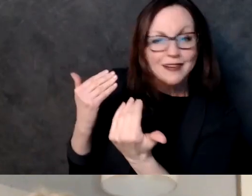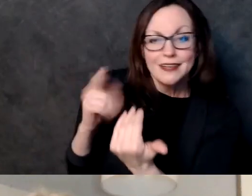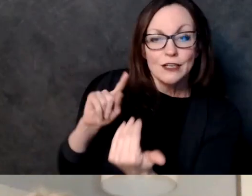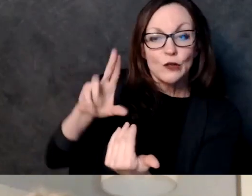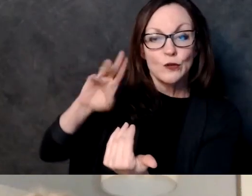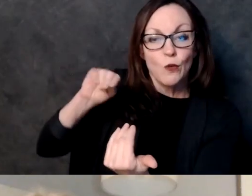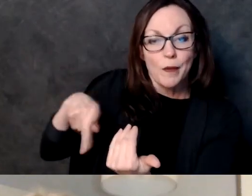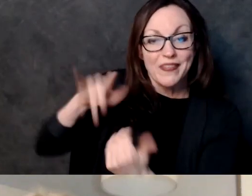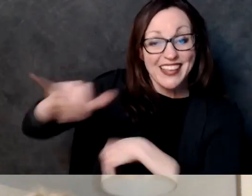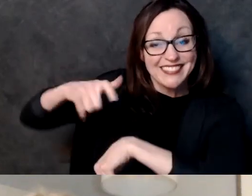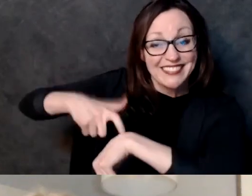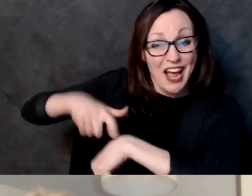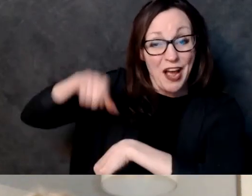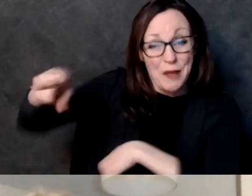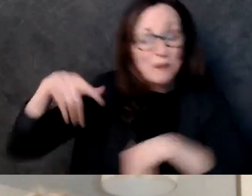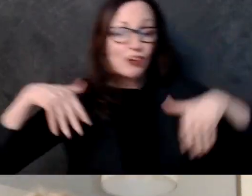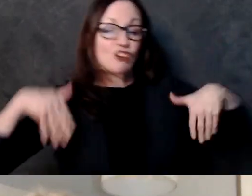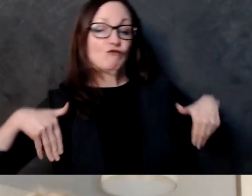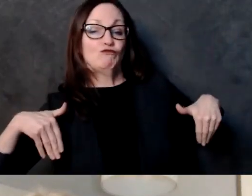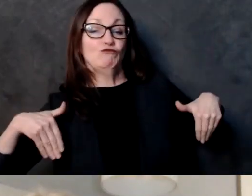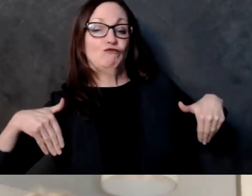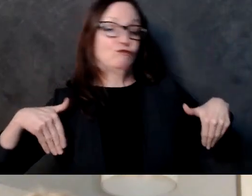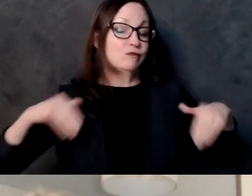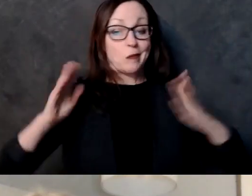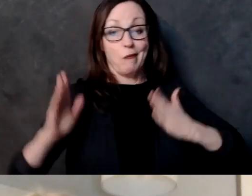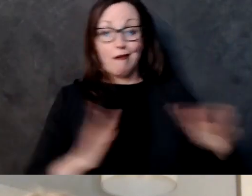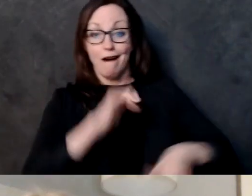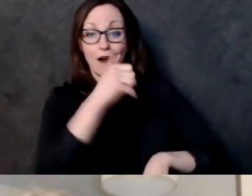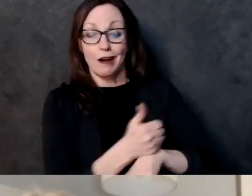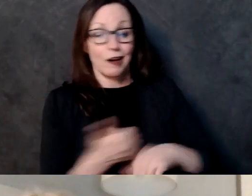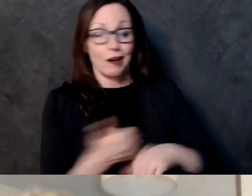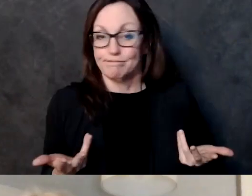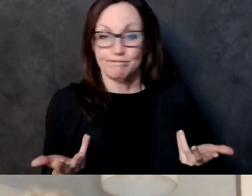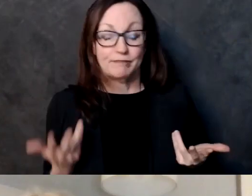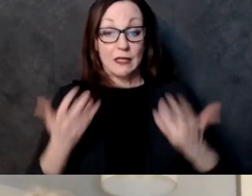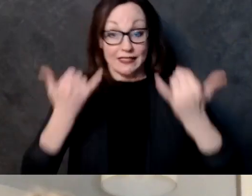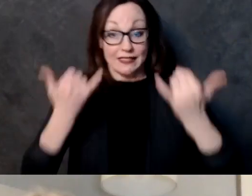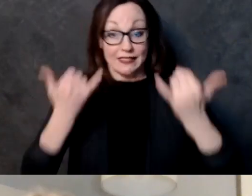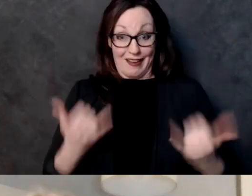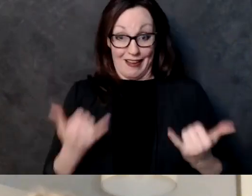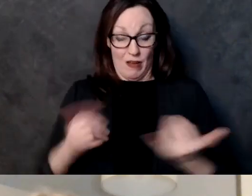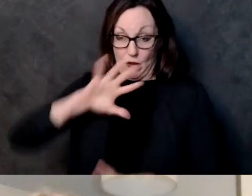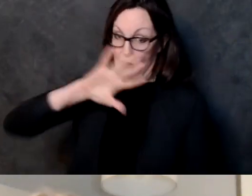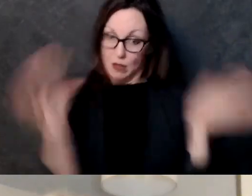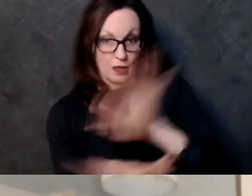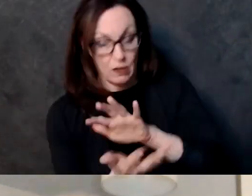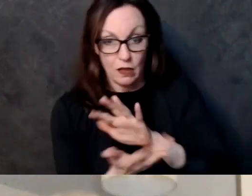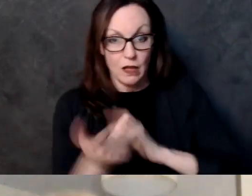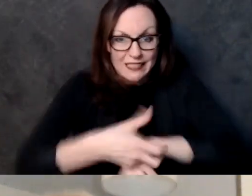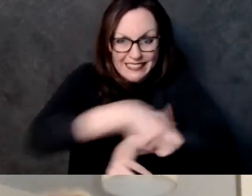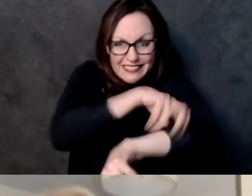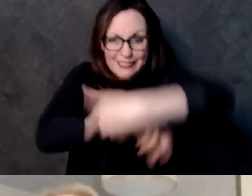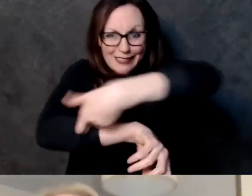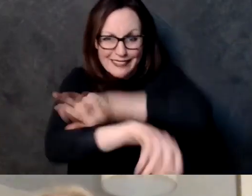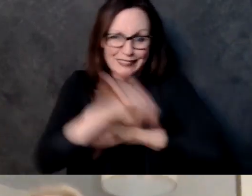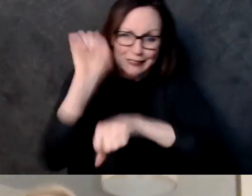on track there's also a cover story in the journal sentinel about that that that gives folks an update uh where can you register to get the vaccine there's